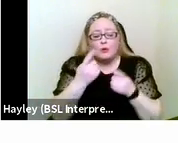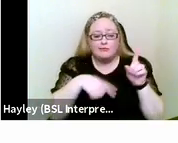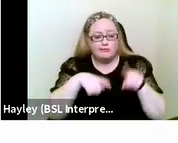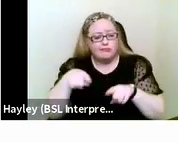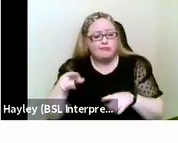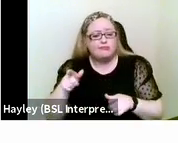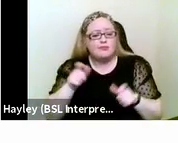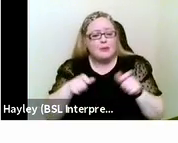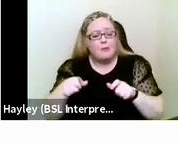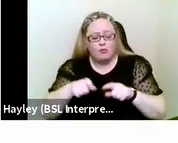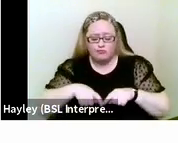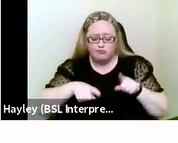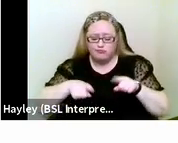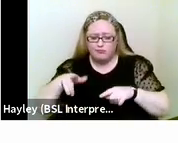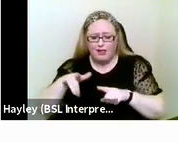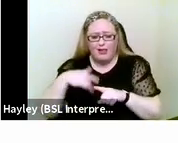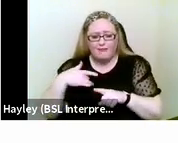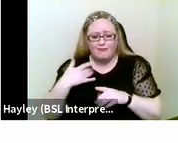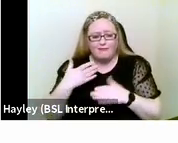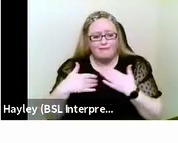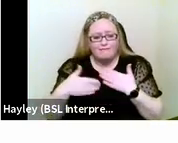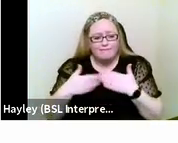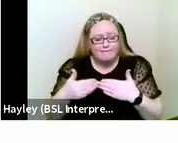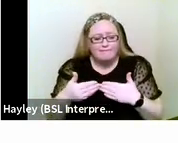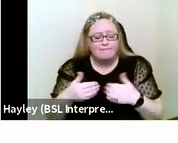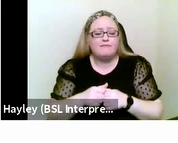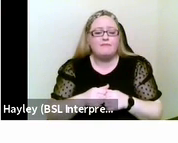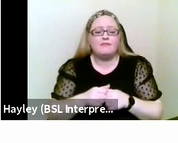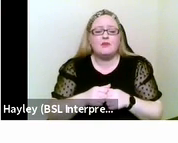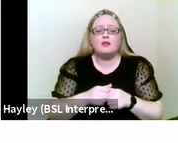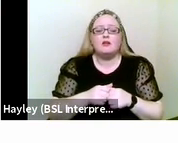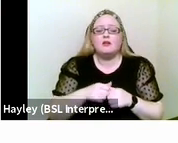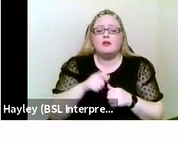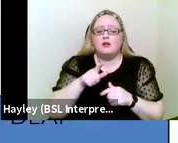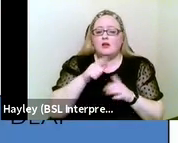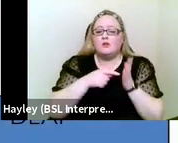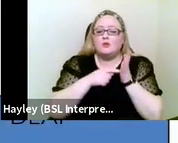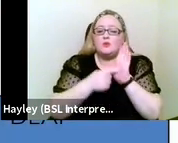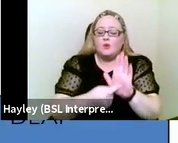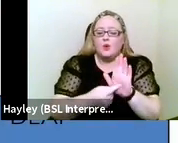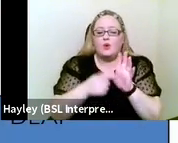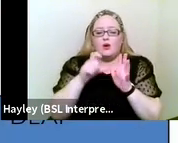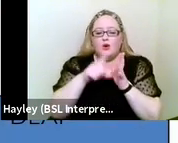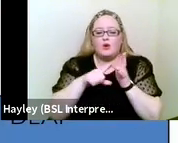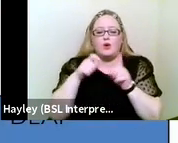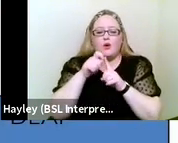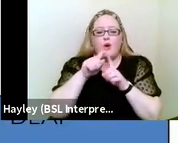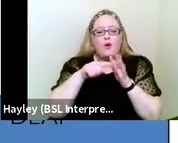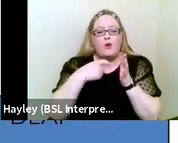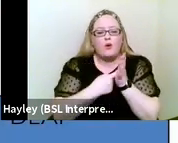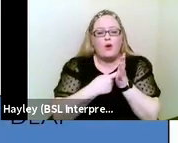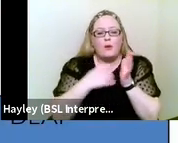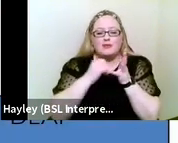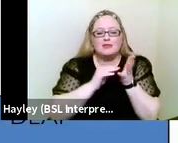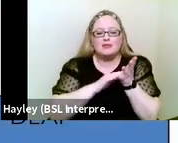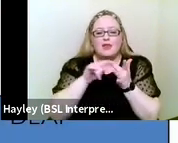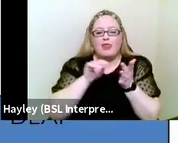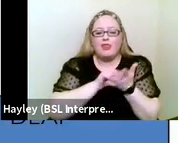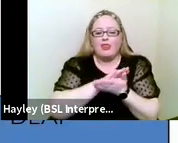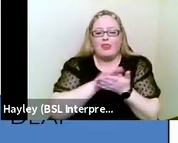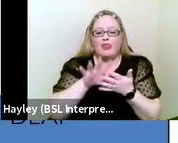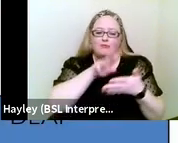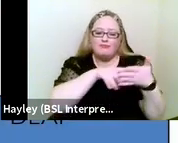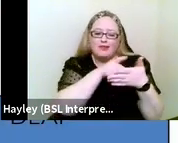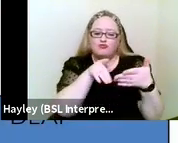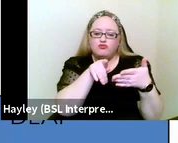captured in the coppersmith matrix next slide please so this uh sort of helpful